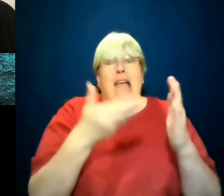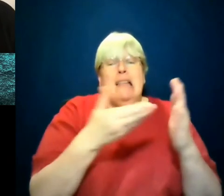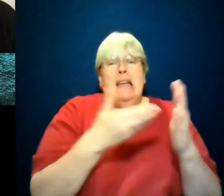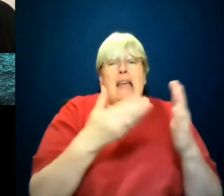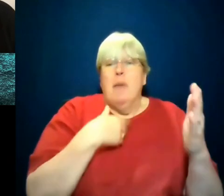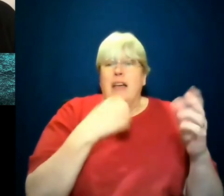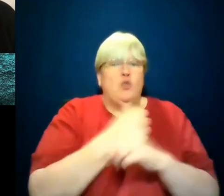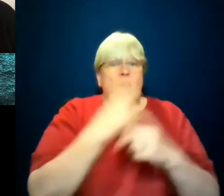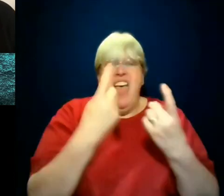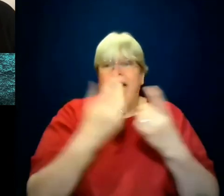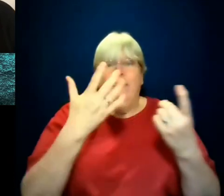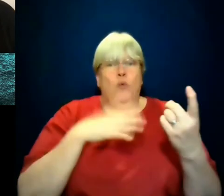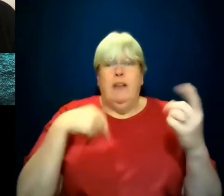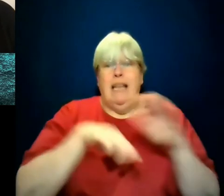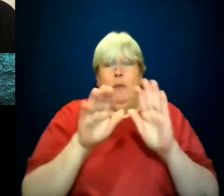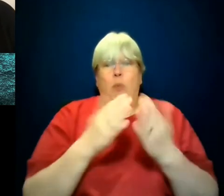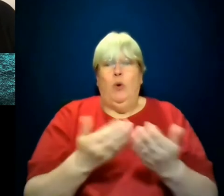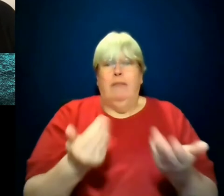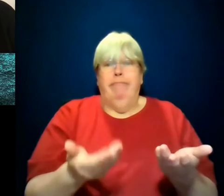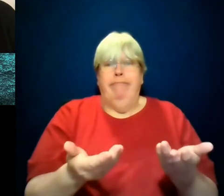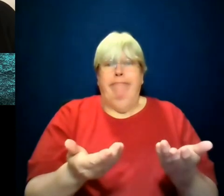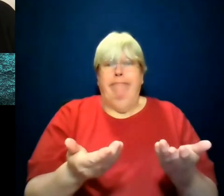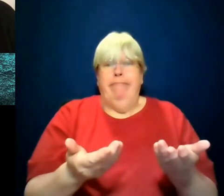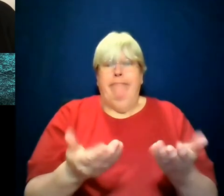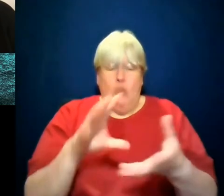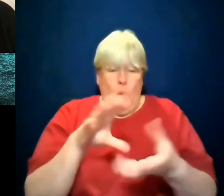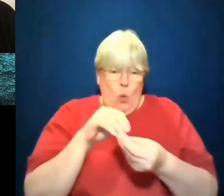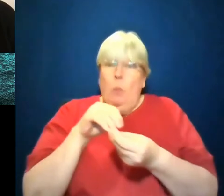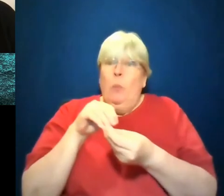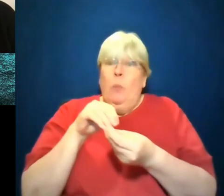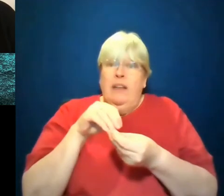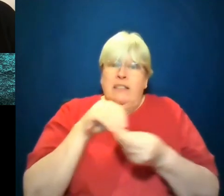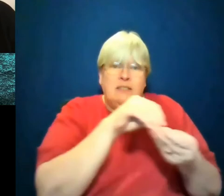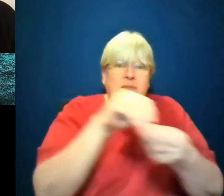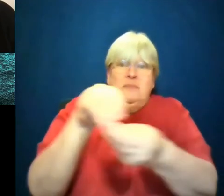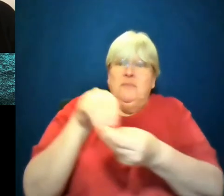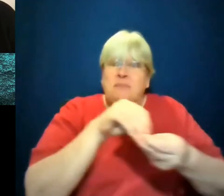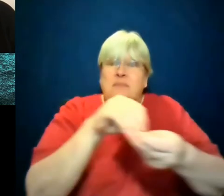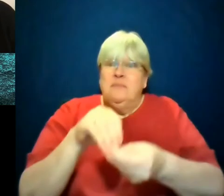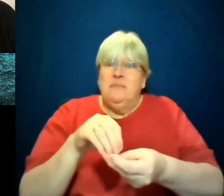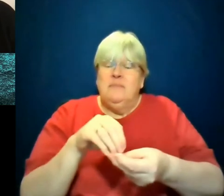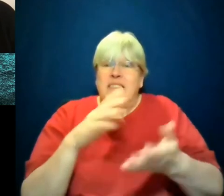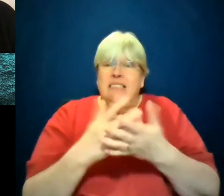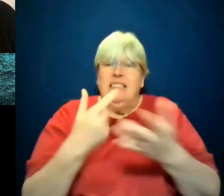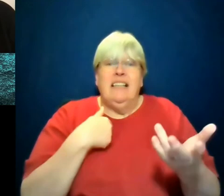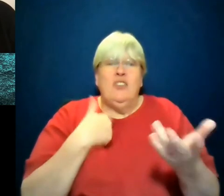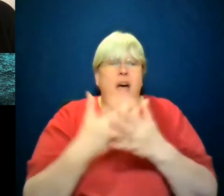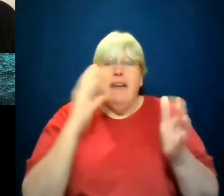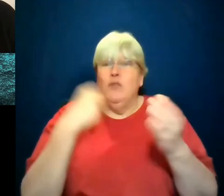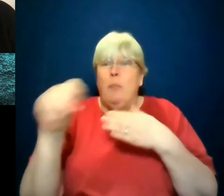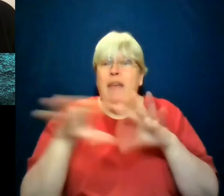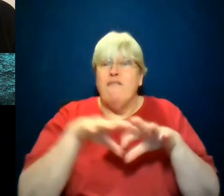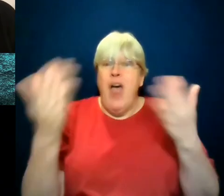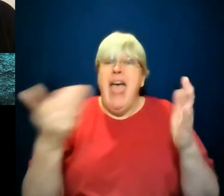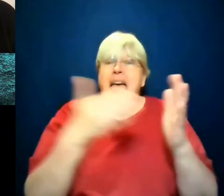what you like in the book. It's all ink on the page. If you want to have explosions and car chases and hurricanes, you